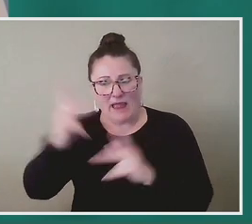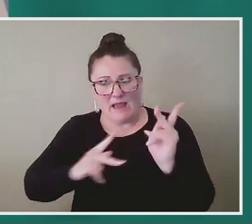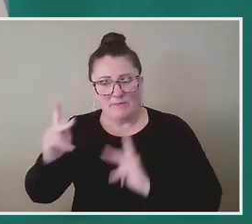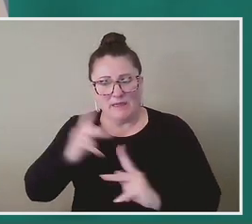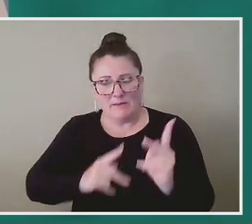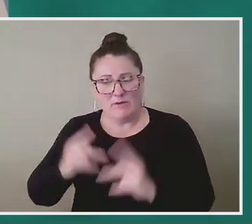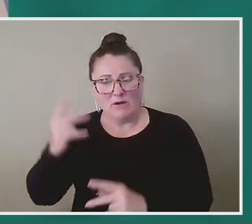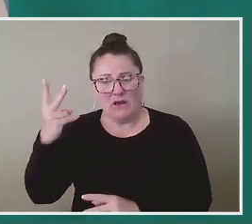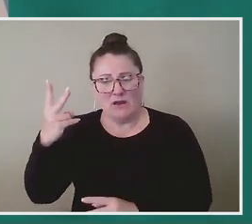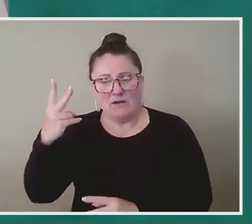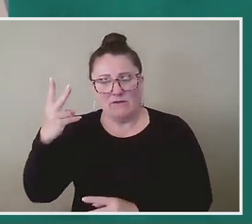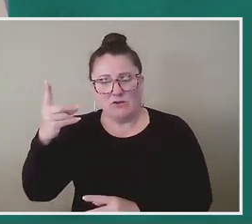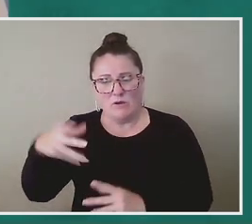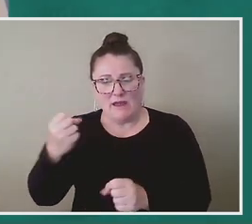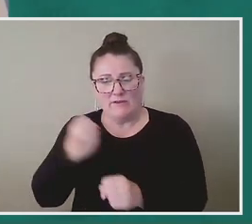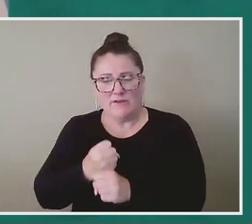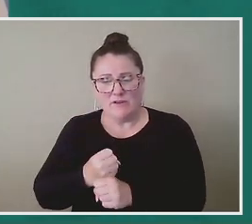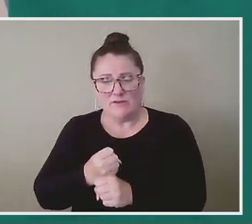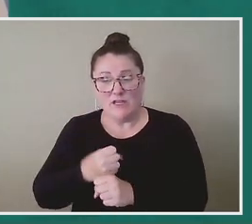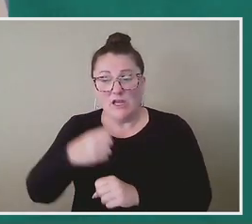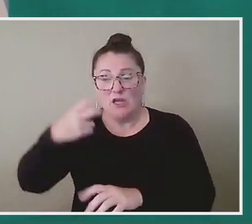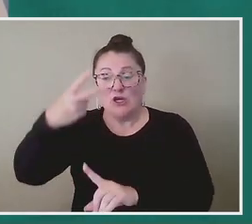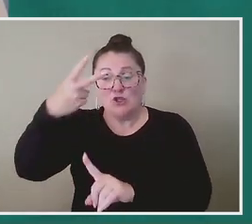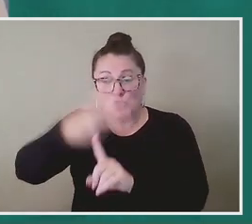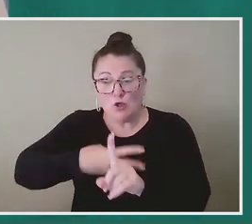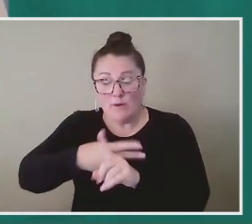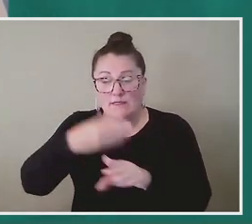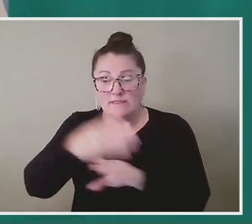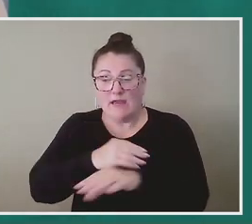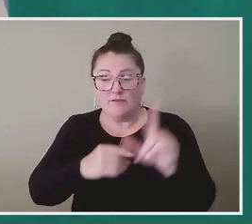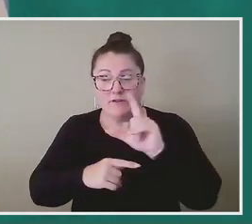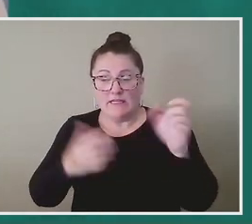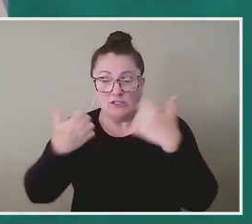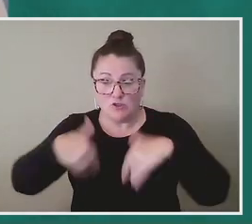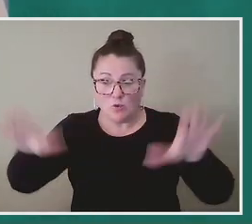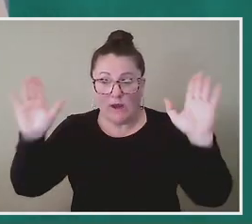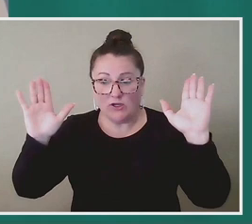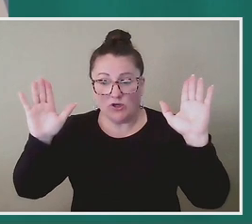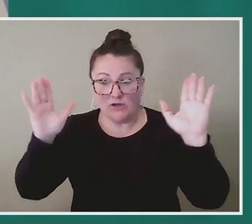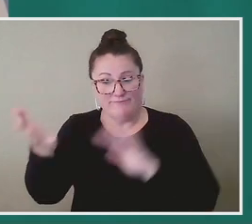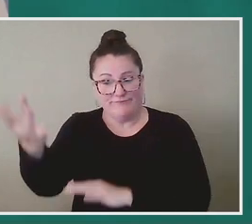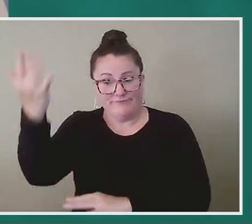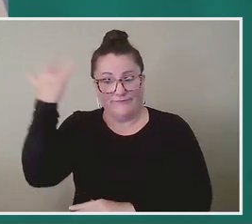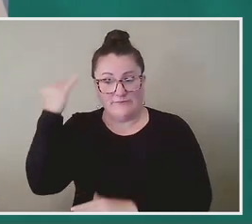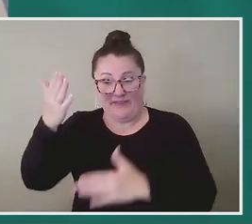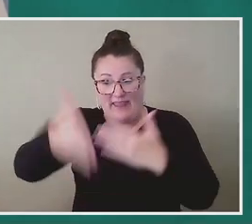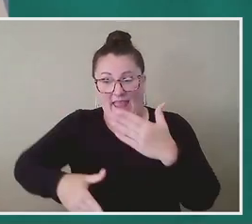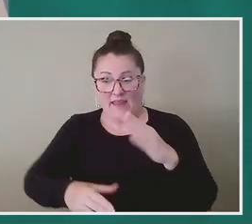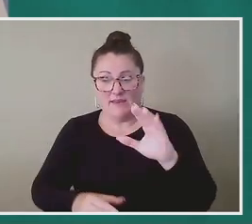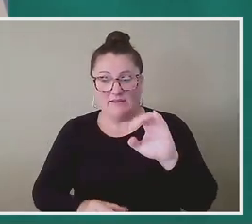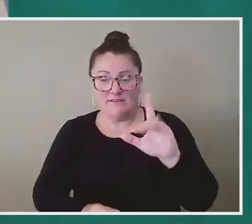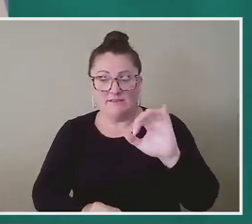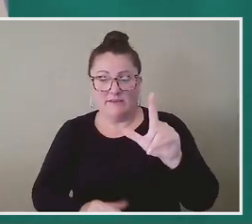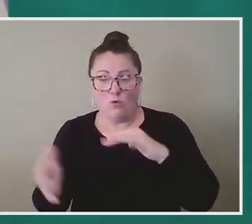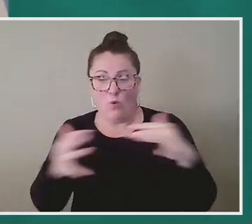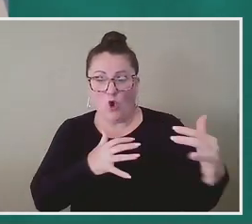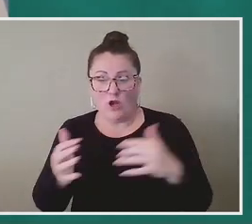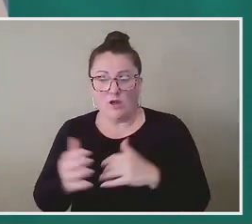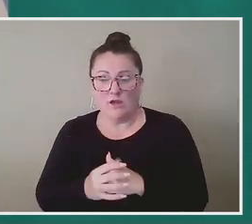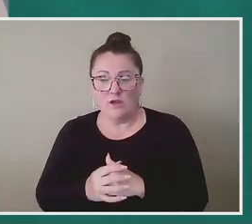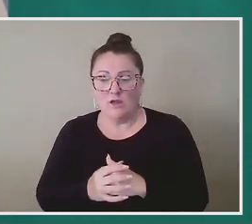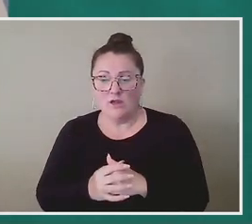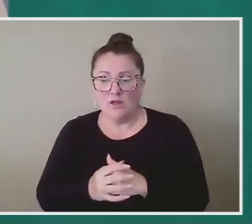emancipation proclamation, two months after General Lee surrendered at Appomattox, effectively ending the civil war. And, and I think that